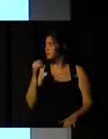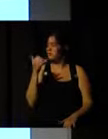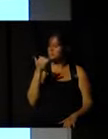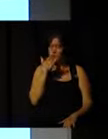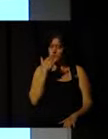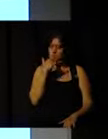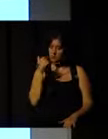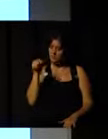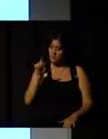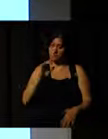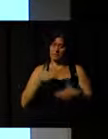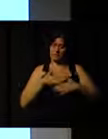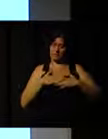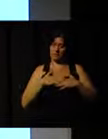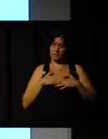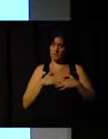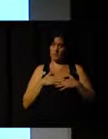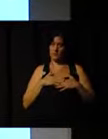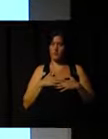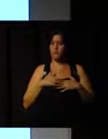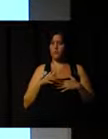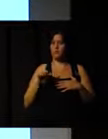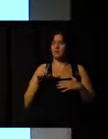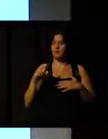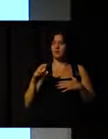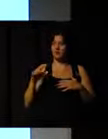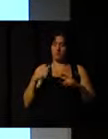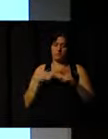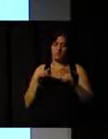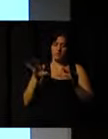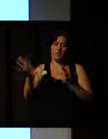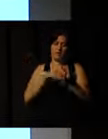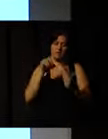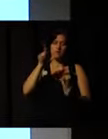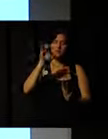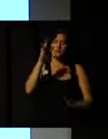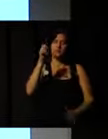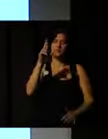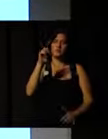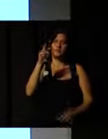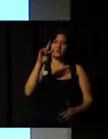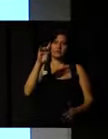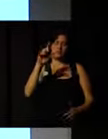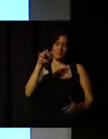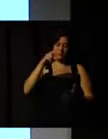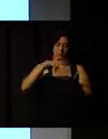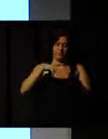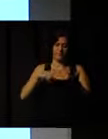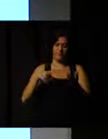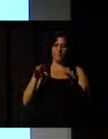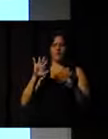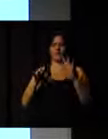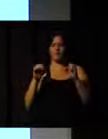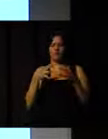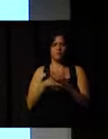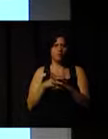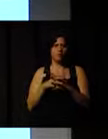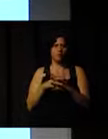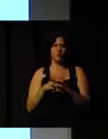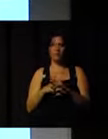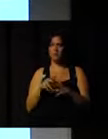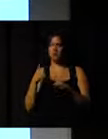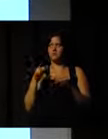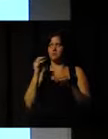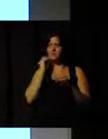model. It's coming from the literature. But, it's the model that I like. It's a little bit complicated. But, I would like to explain it shortly.